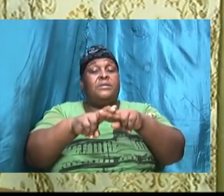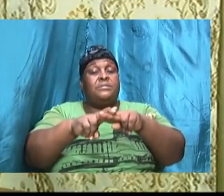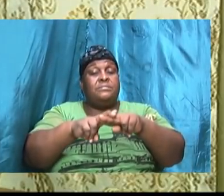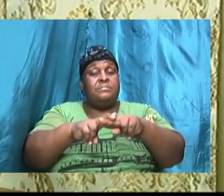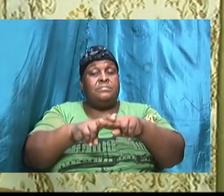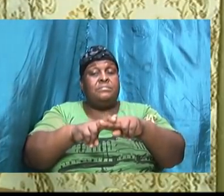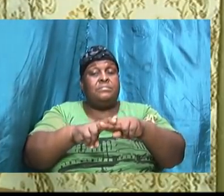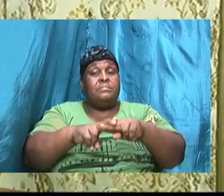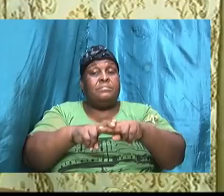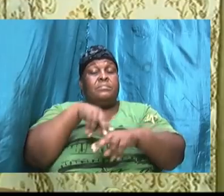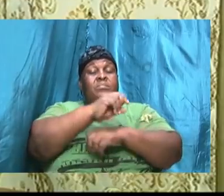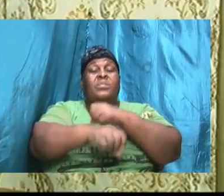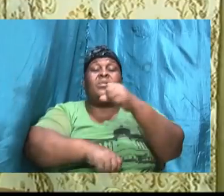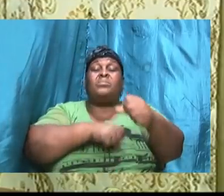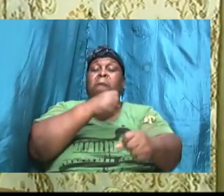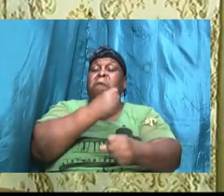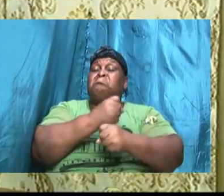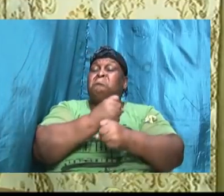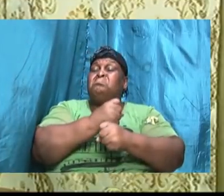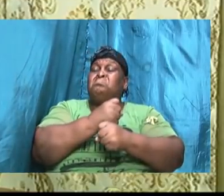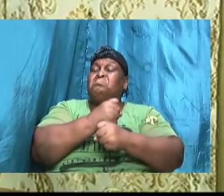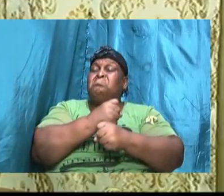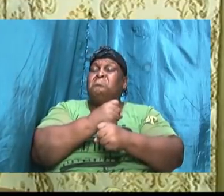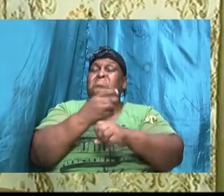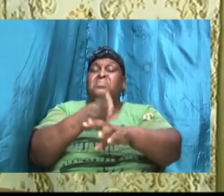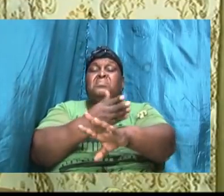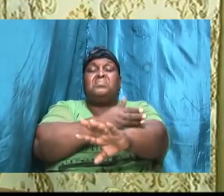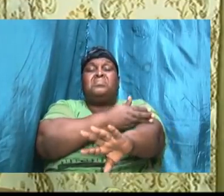and our years shall increase